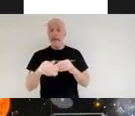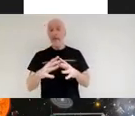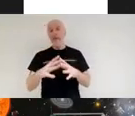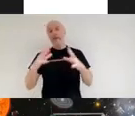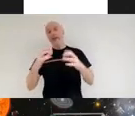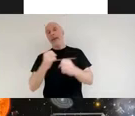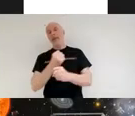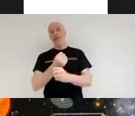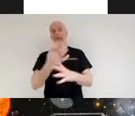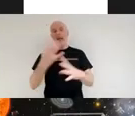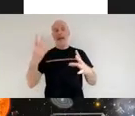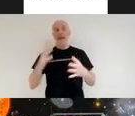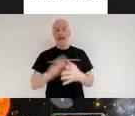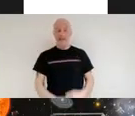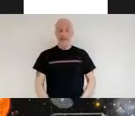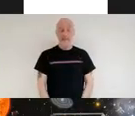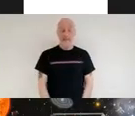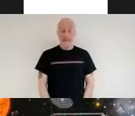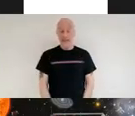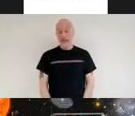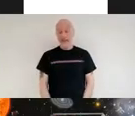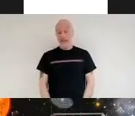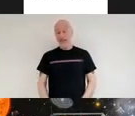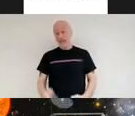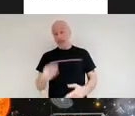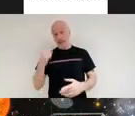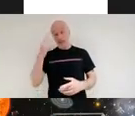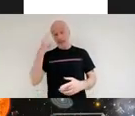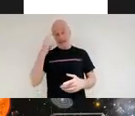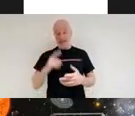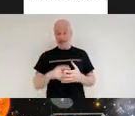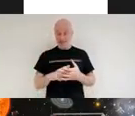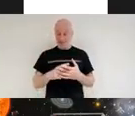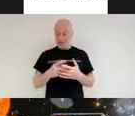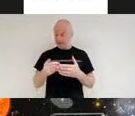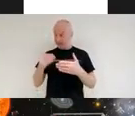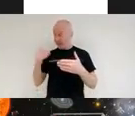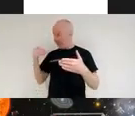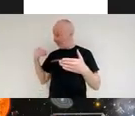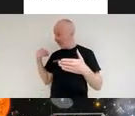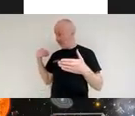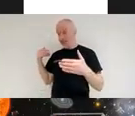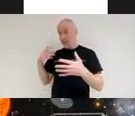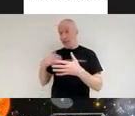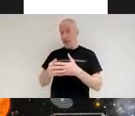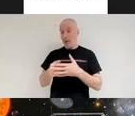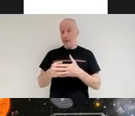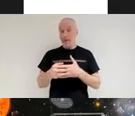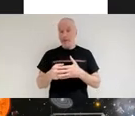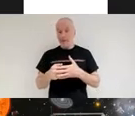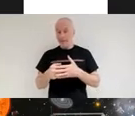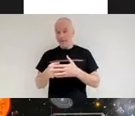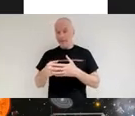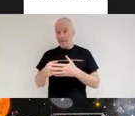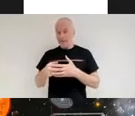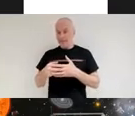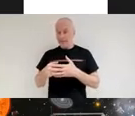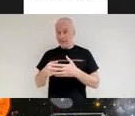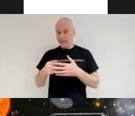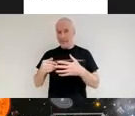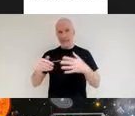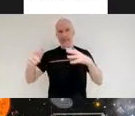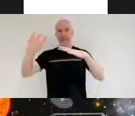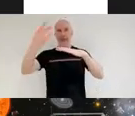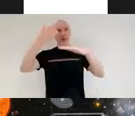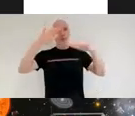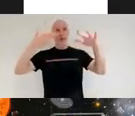the age of our universe that might not sound like very much given the acceleration and the rate of change of our universe in